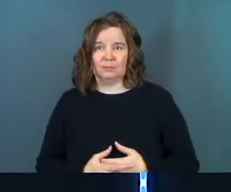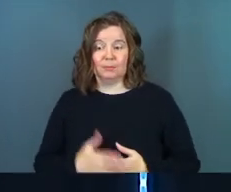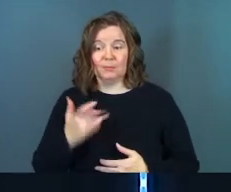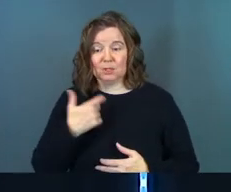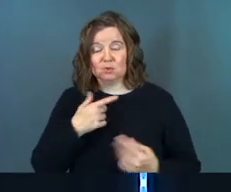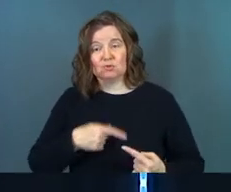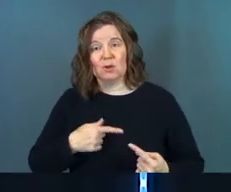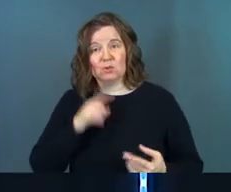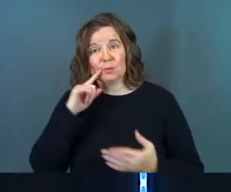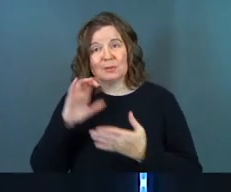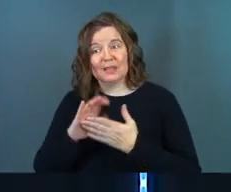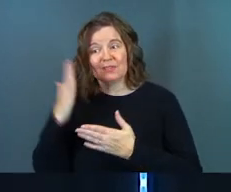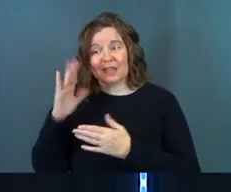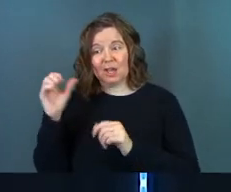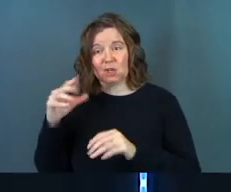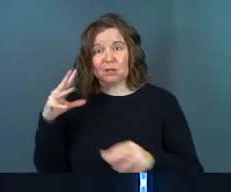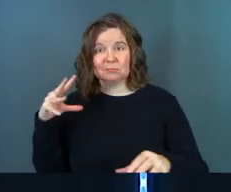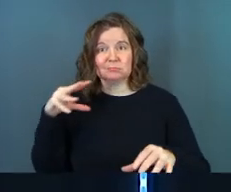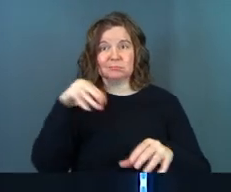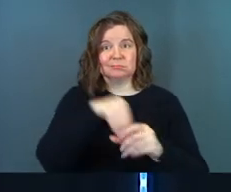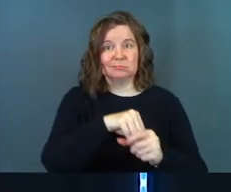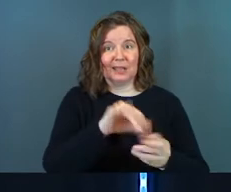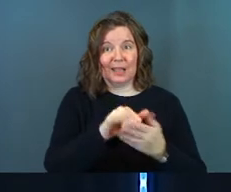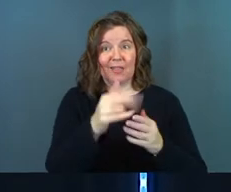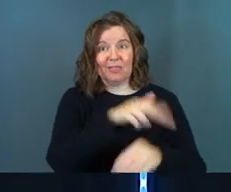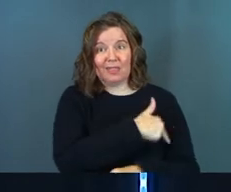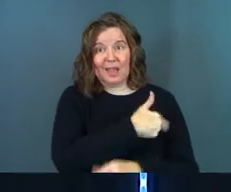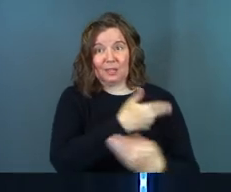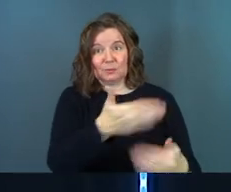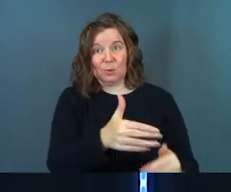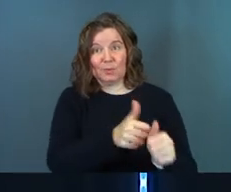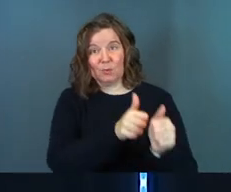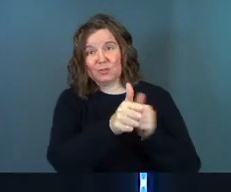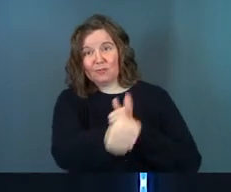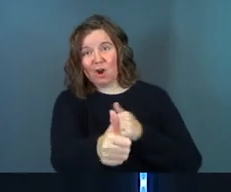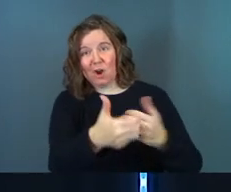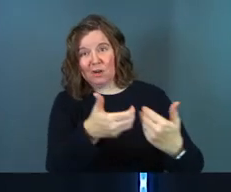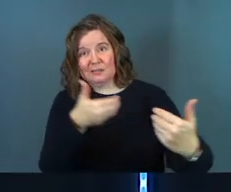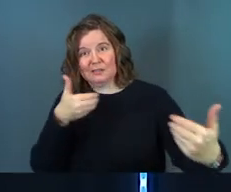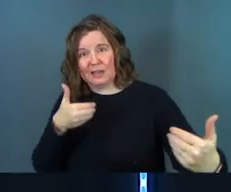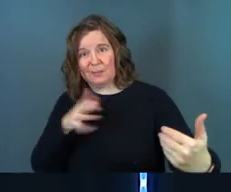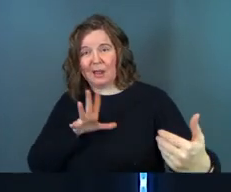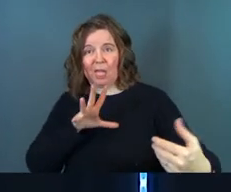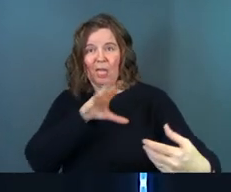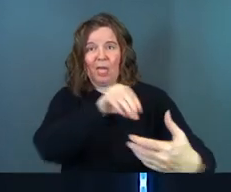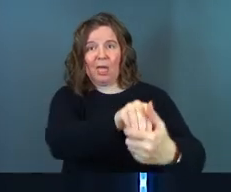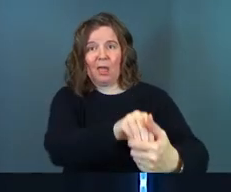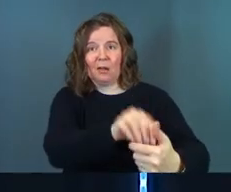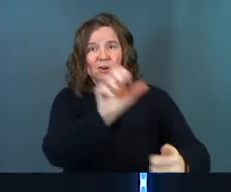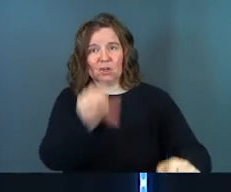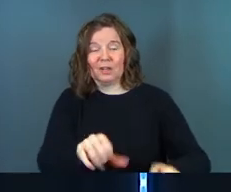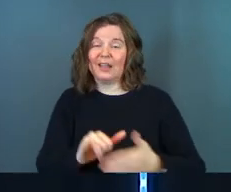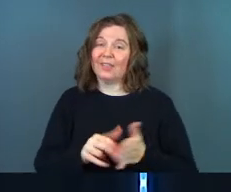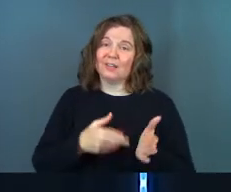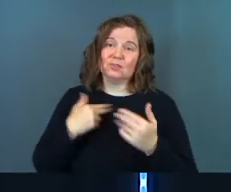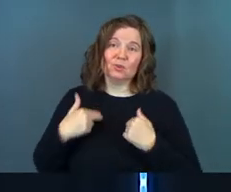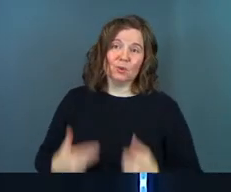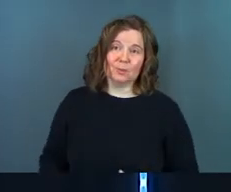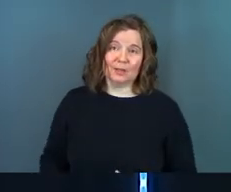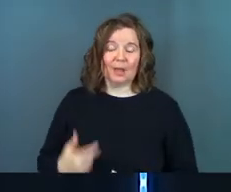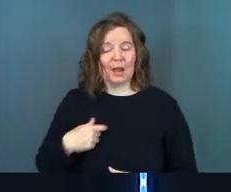Because you struggled to believe that God could really work in that hospital room that was far enough away from you. And that's human.